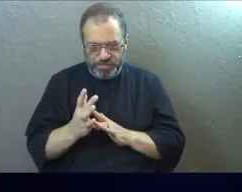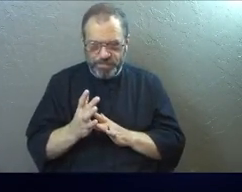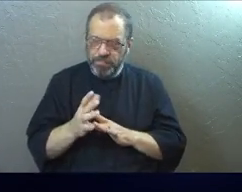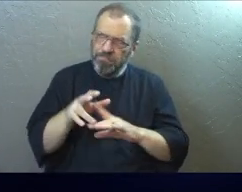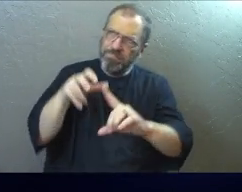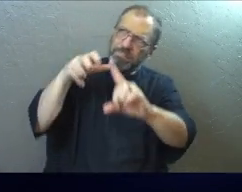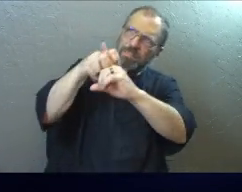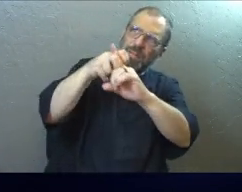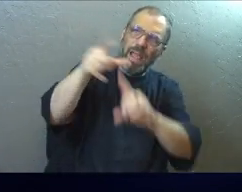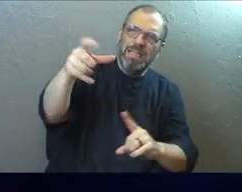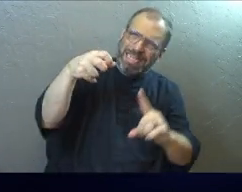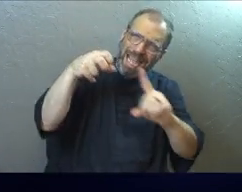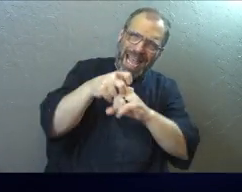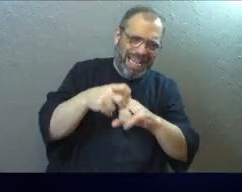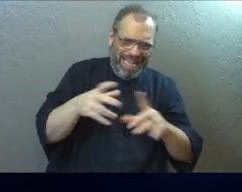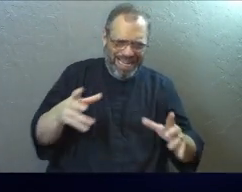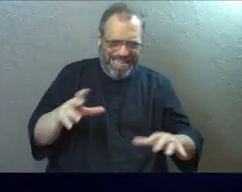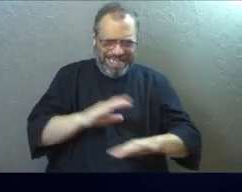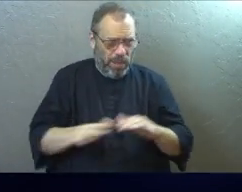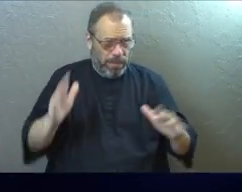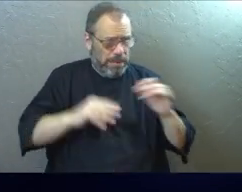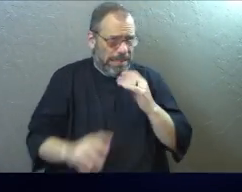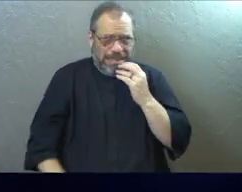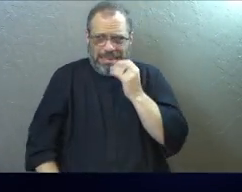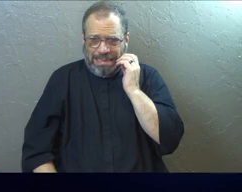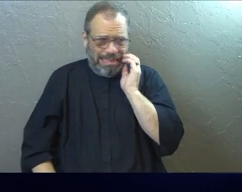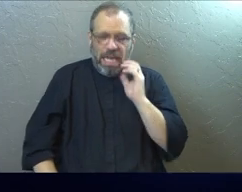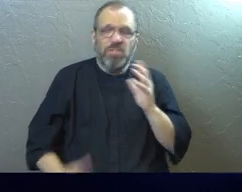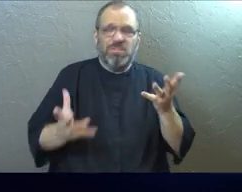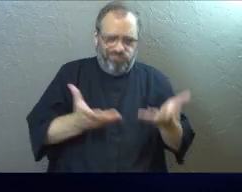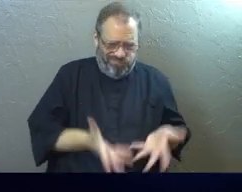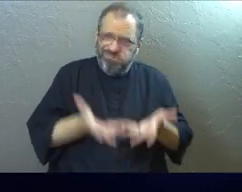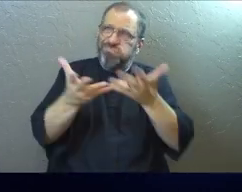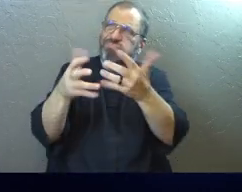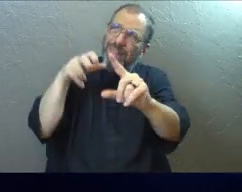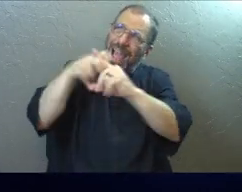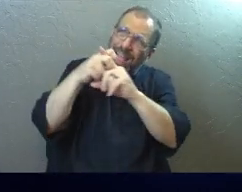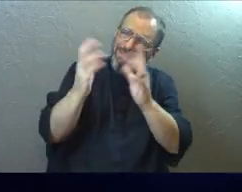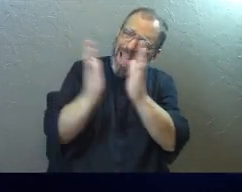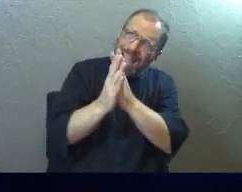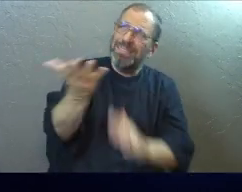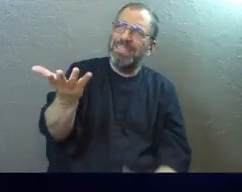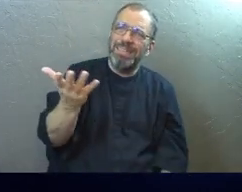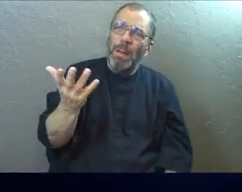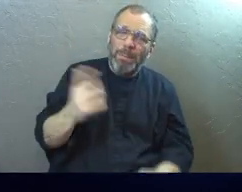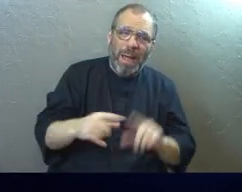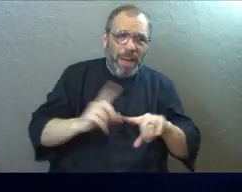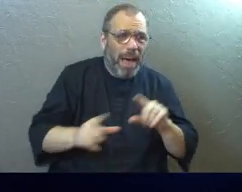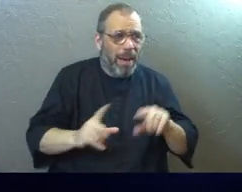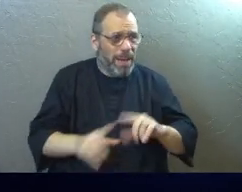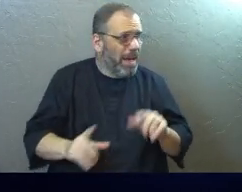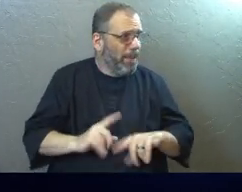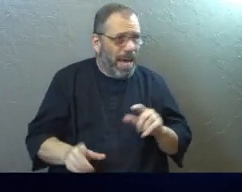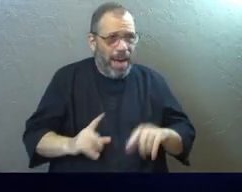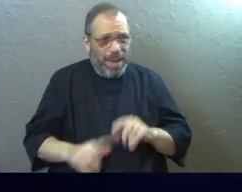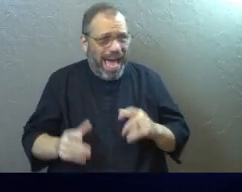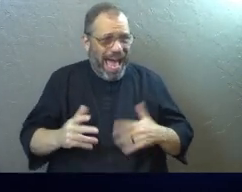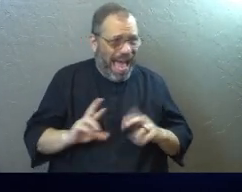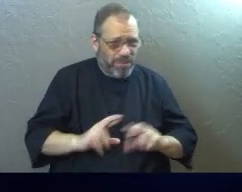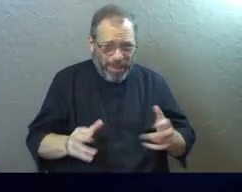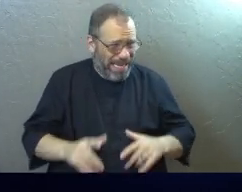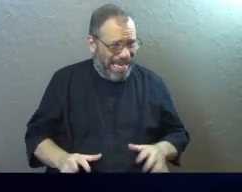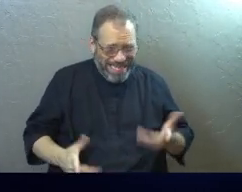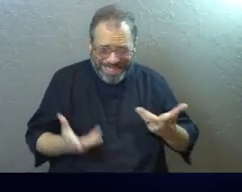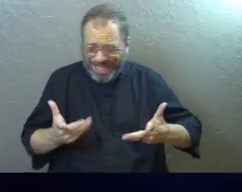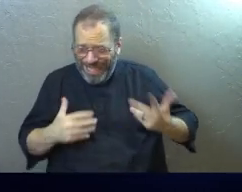Think, ask him. Right? Don't be all worried about this. Just bring it to him. Ask. But should I, I've got to kind of get